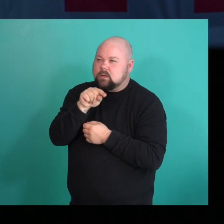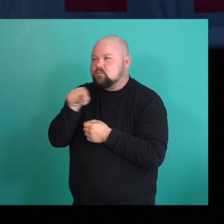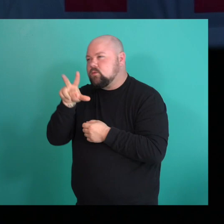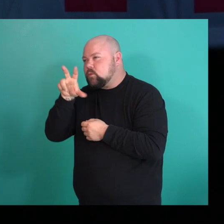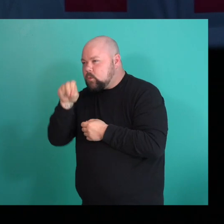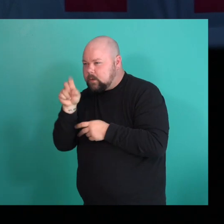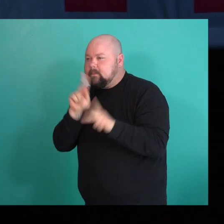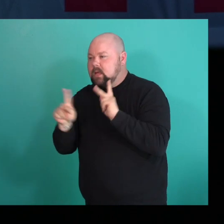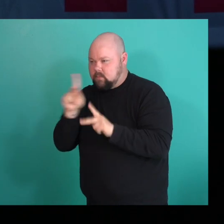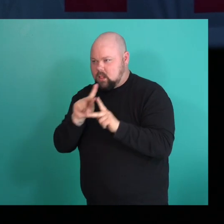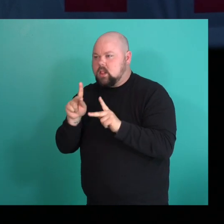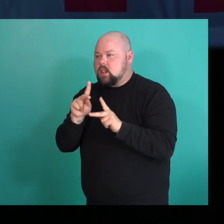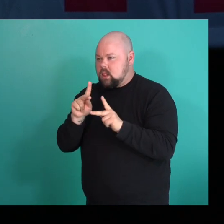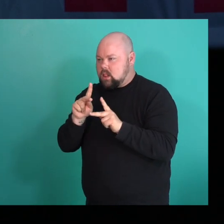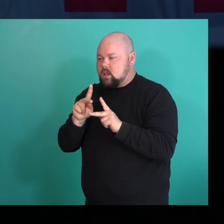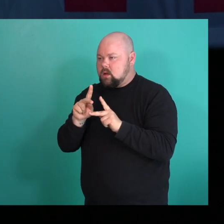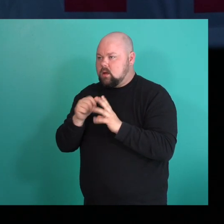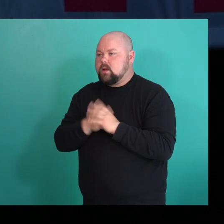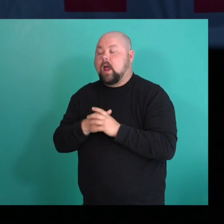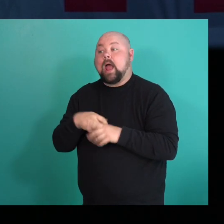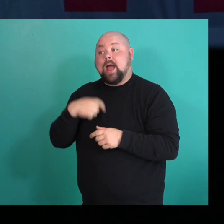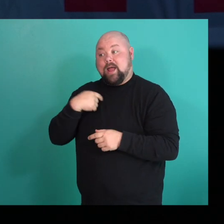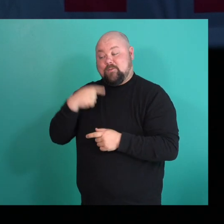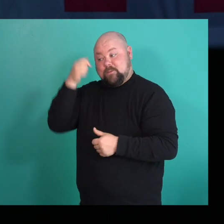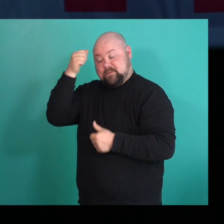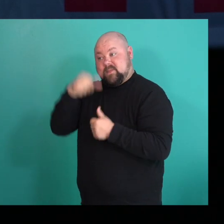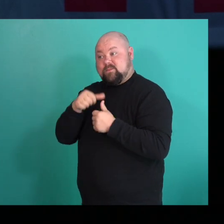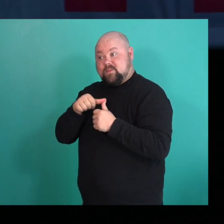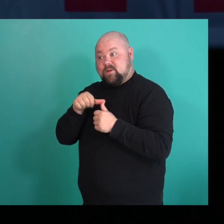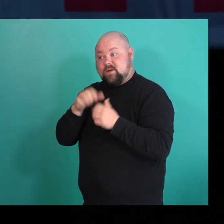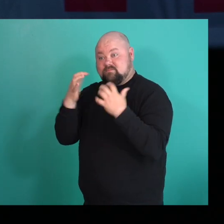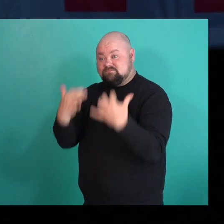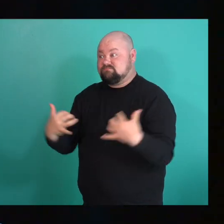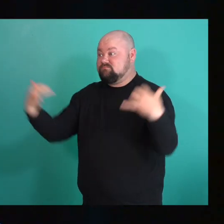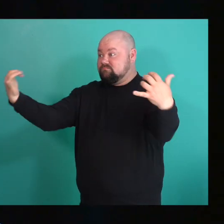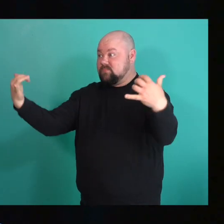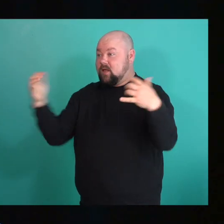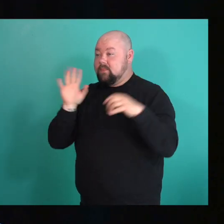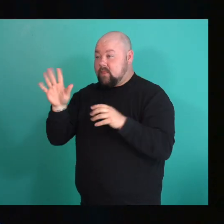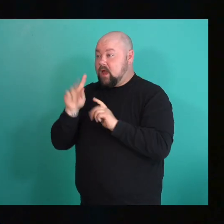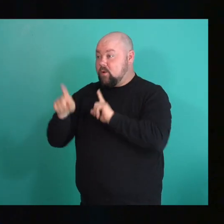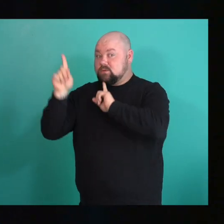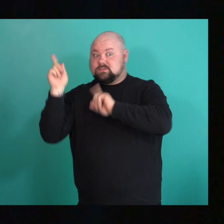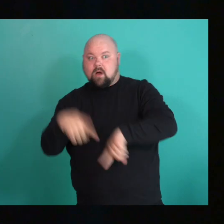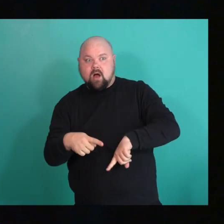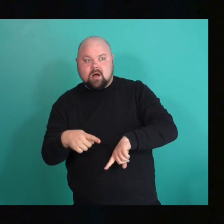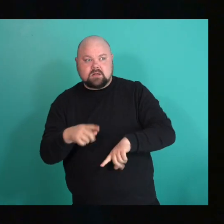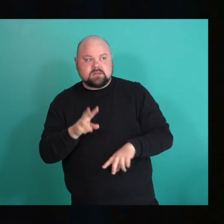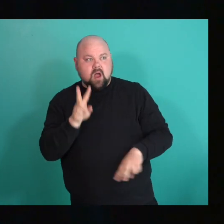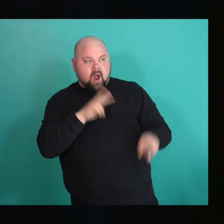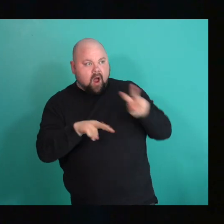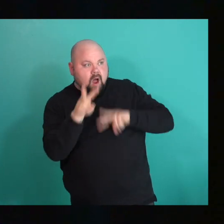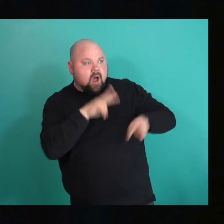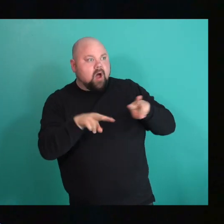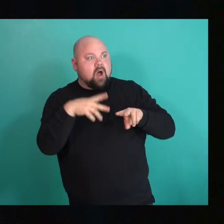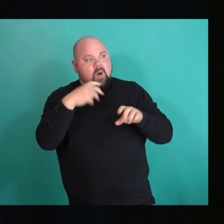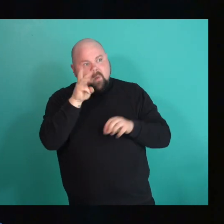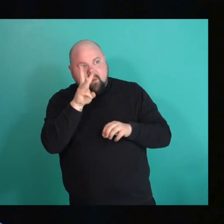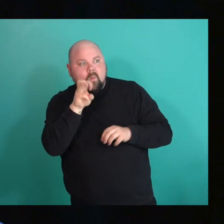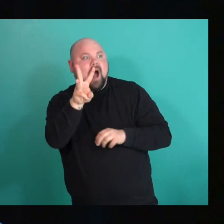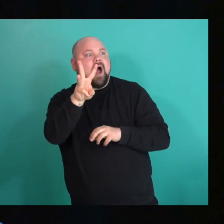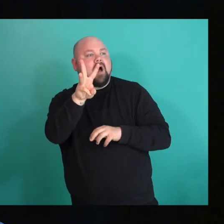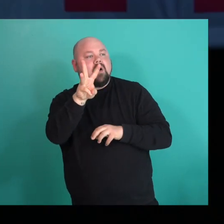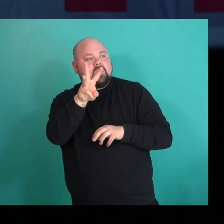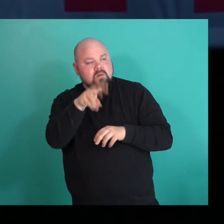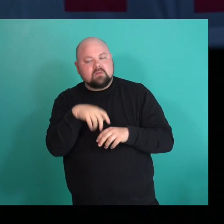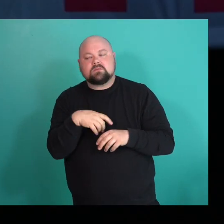white. And I remember the response of the crowd. It was so amazing that people really responded because